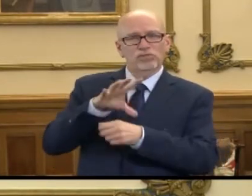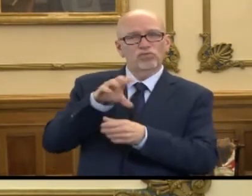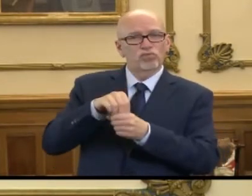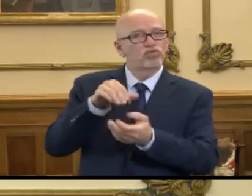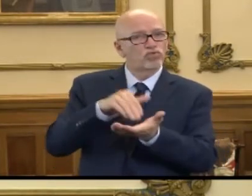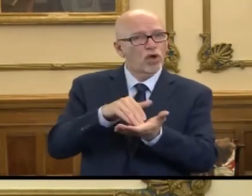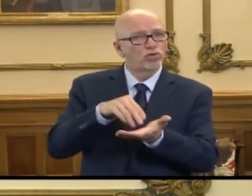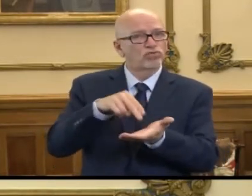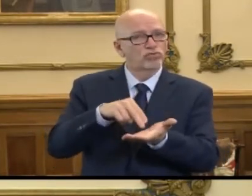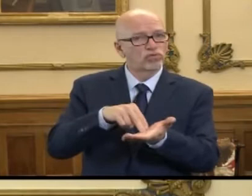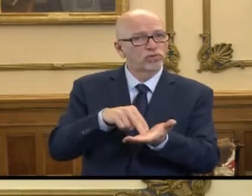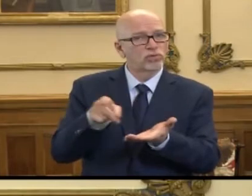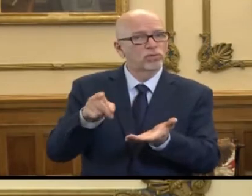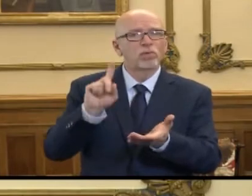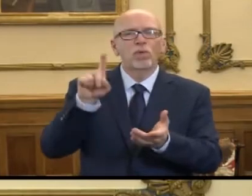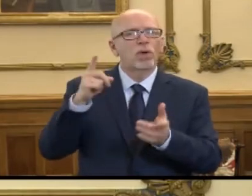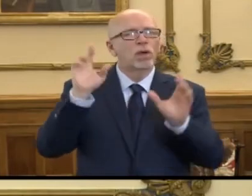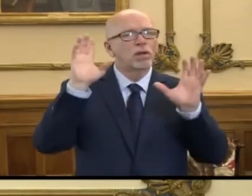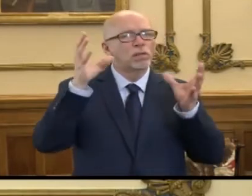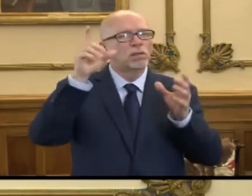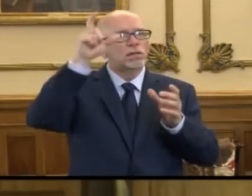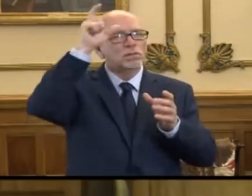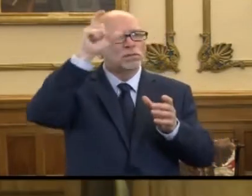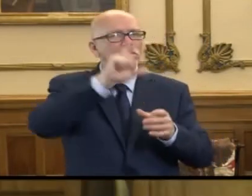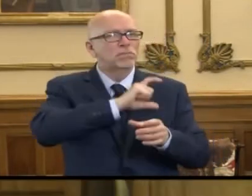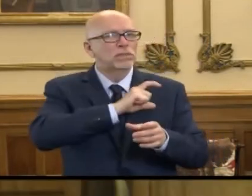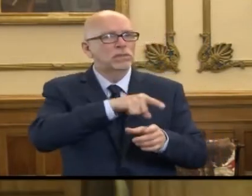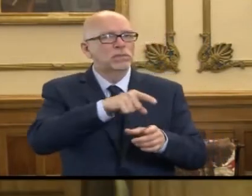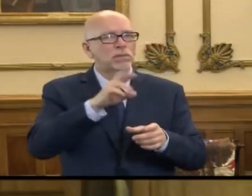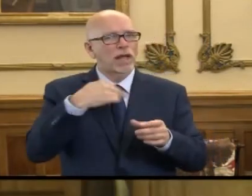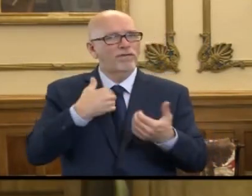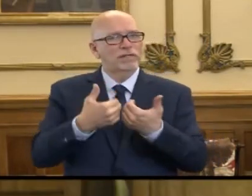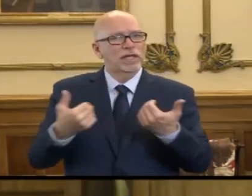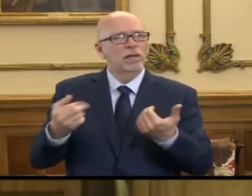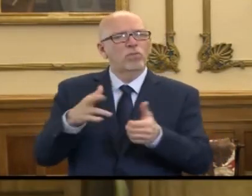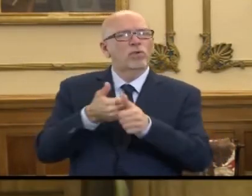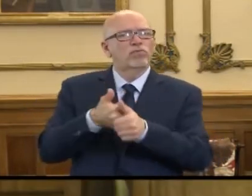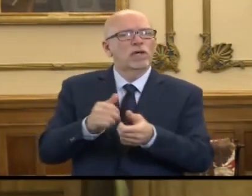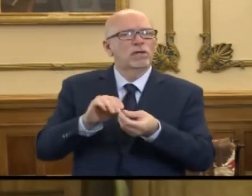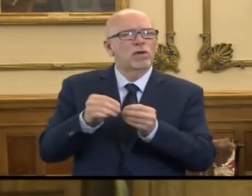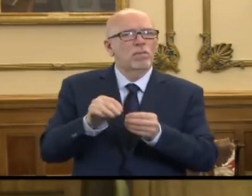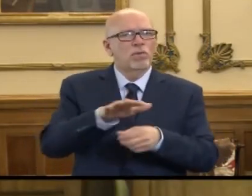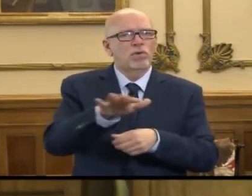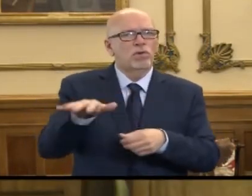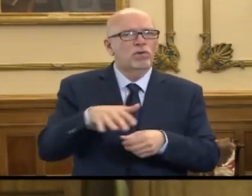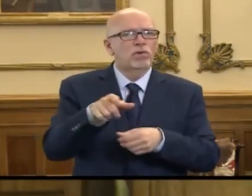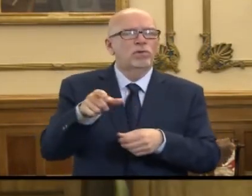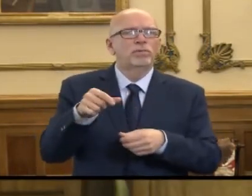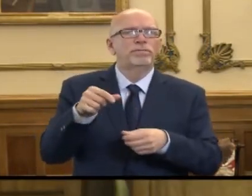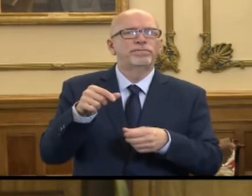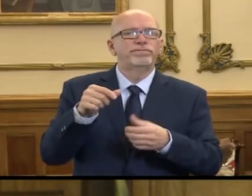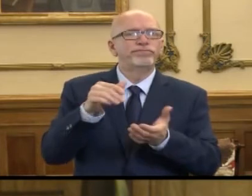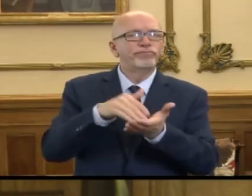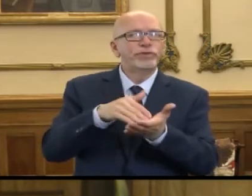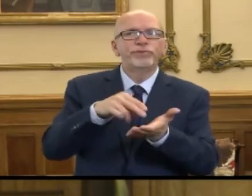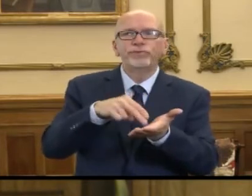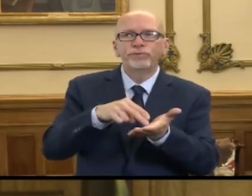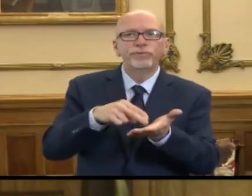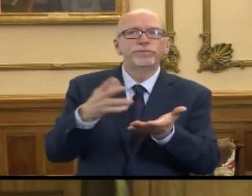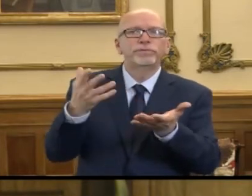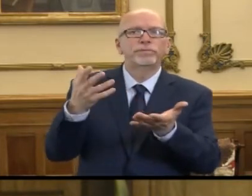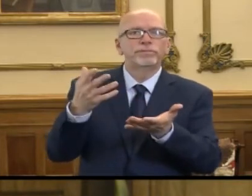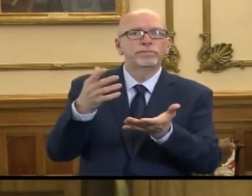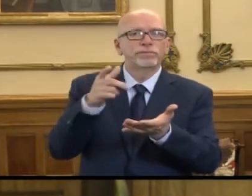doctors and nurses in the hospital, or are we keeping track of the number of physicians and nurses